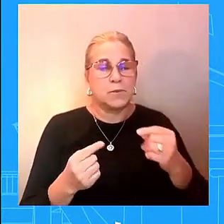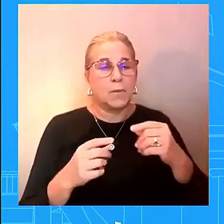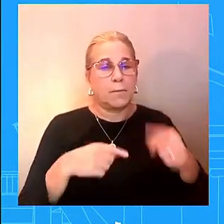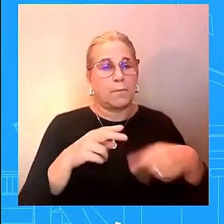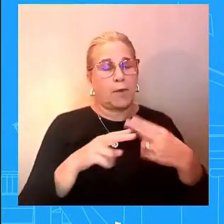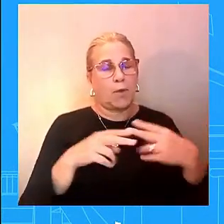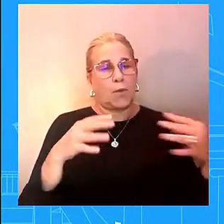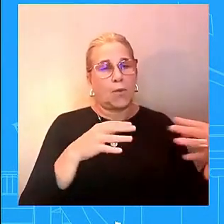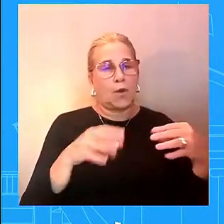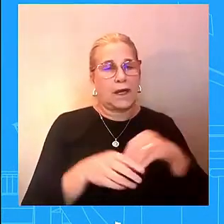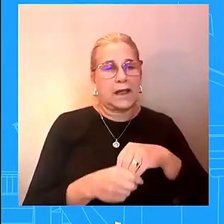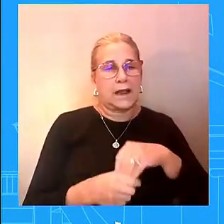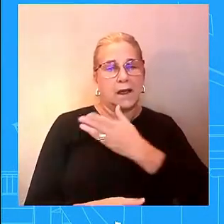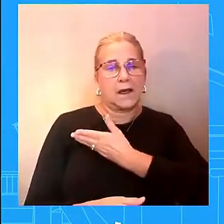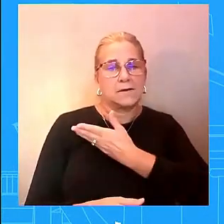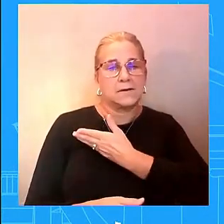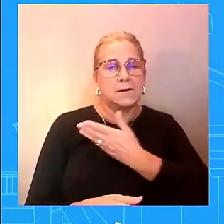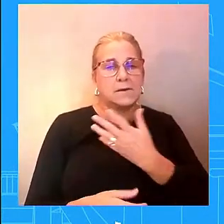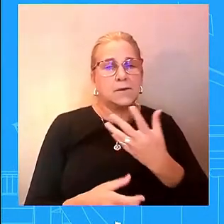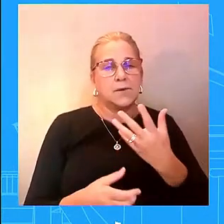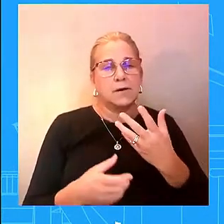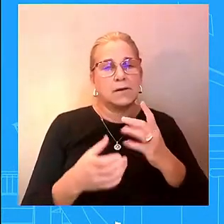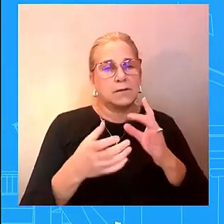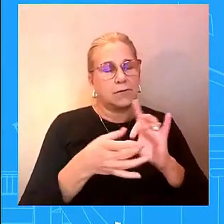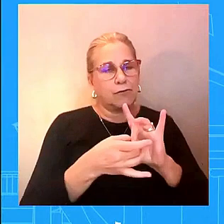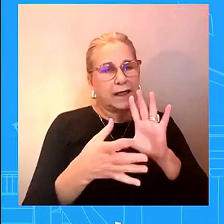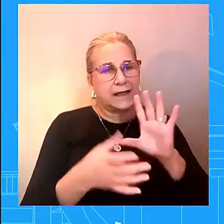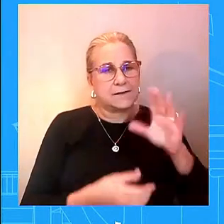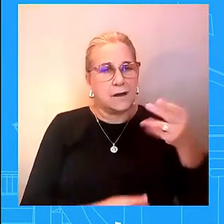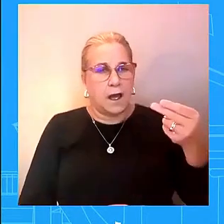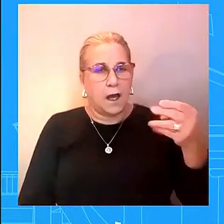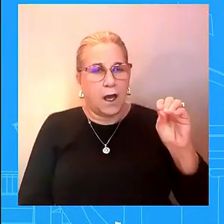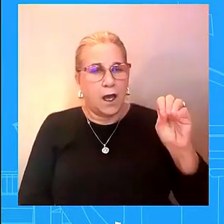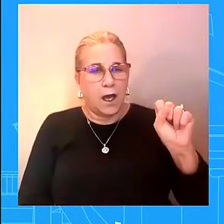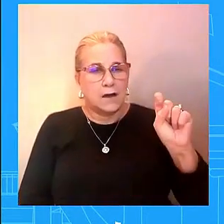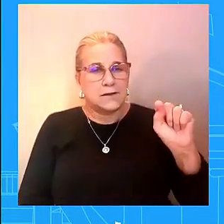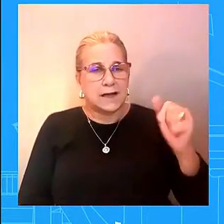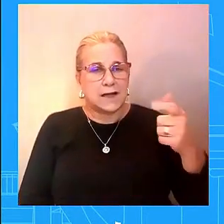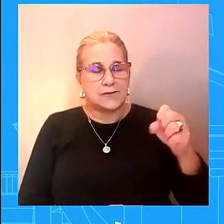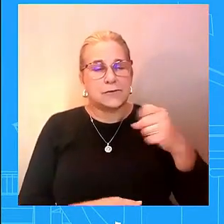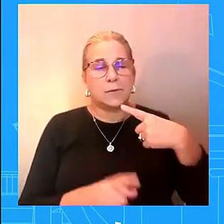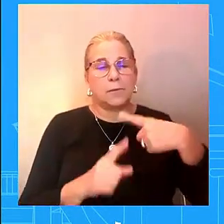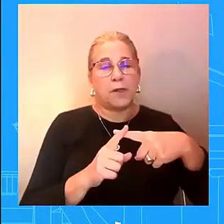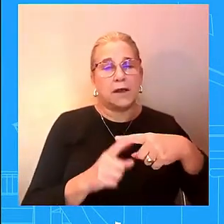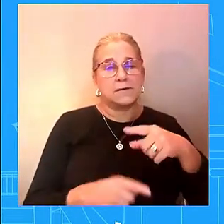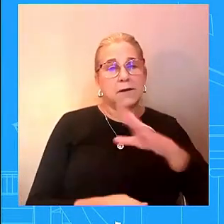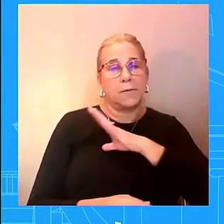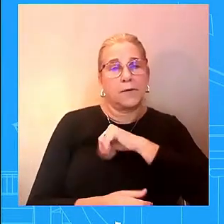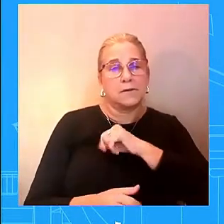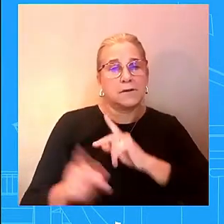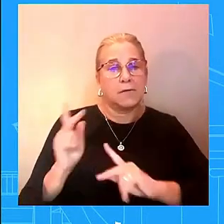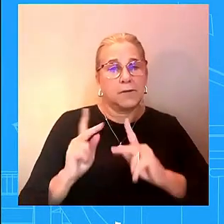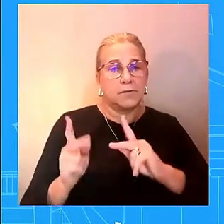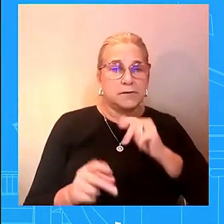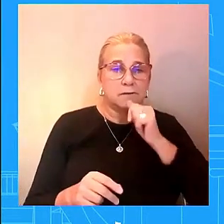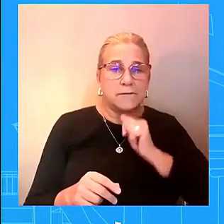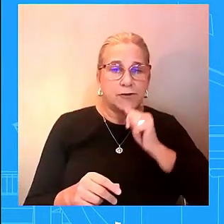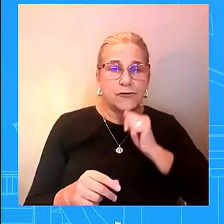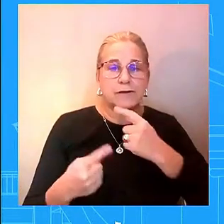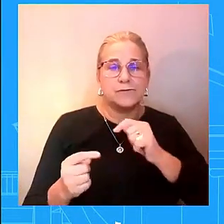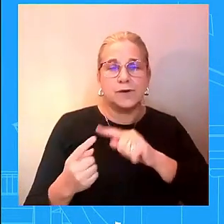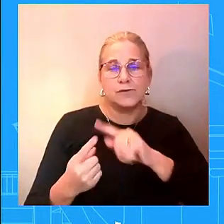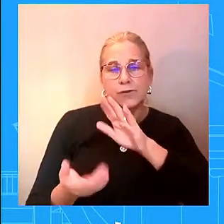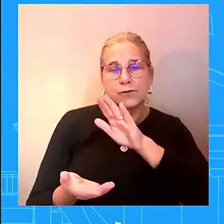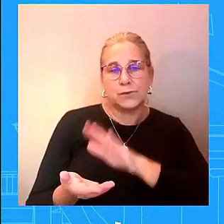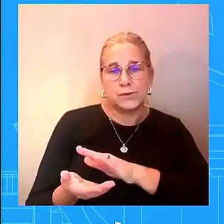of the palestinian people and he's going to underscore the importance of getting that food medicine and other humanitarian aid it's important to get that uh